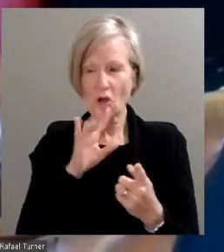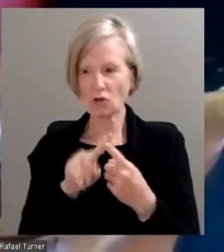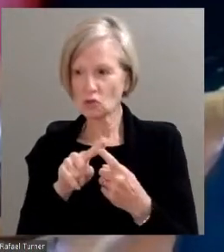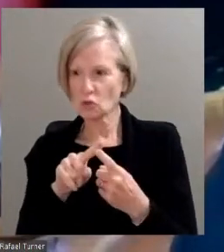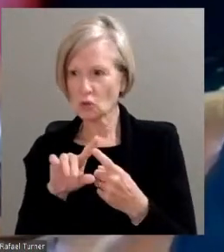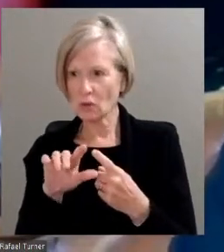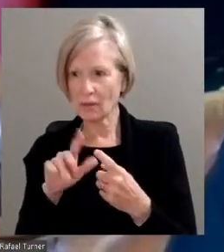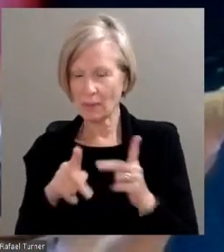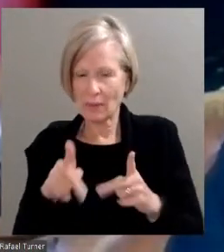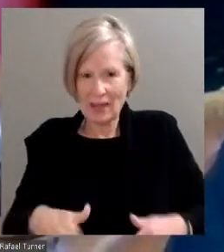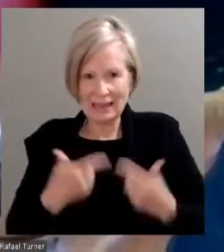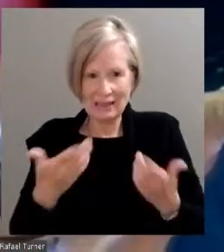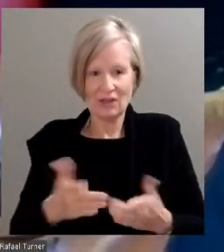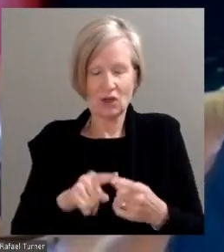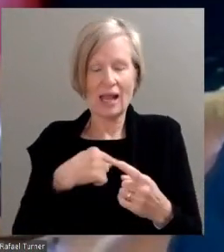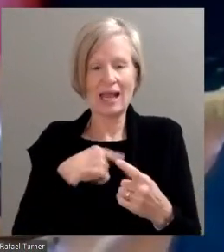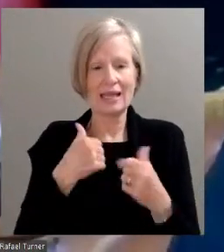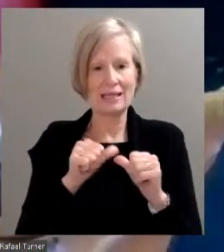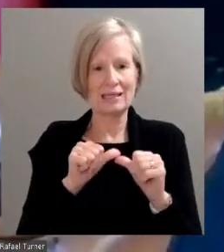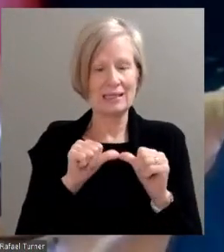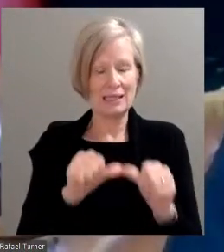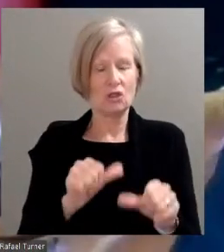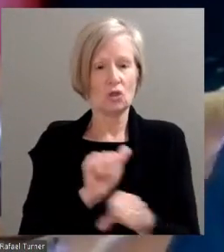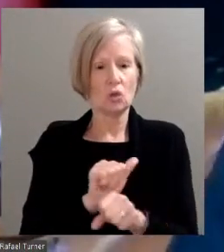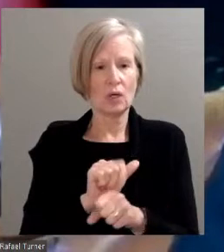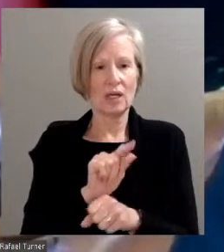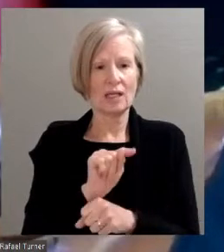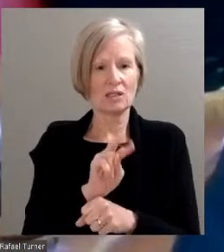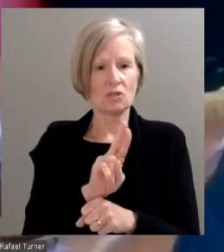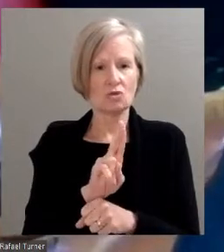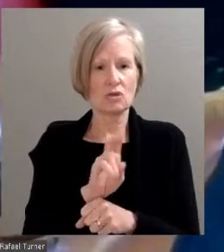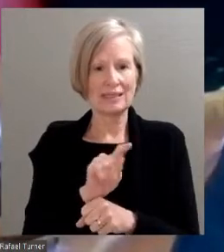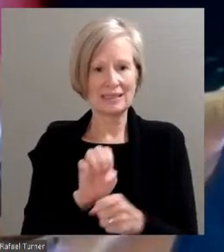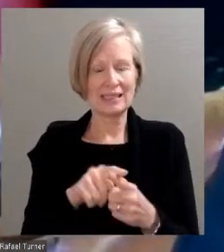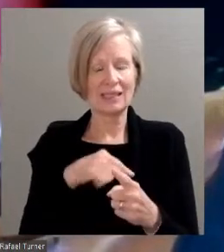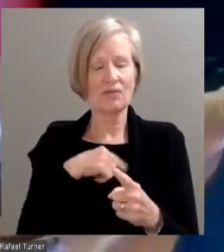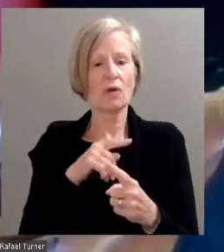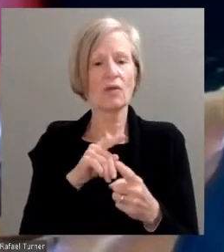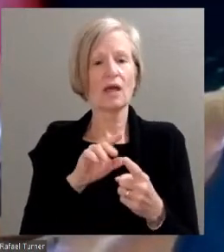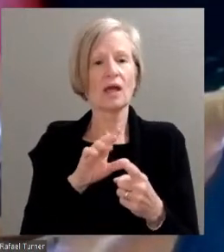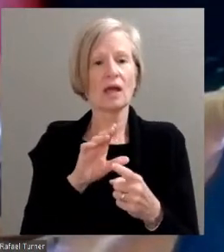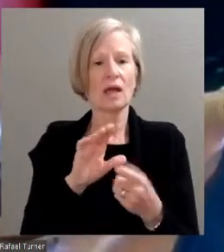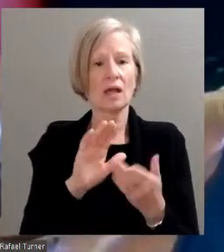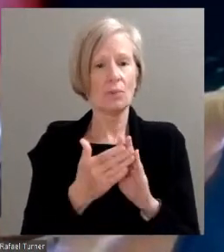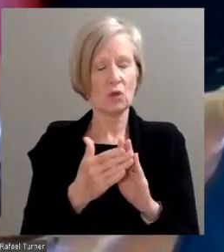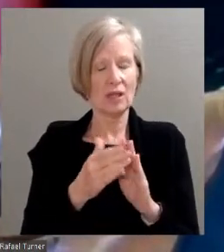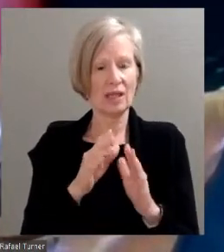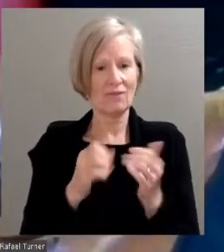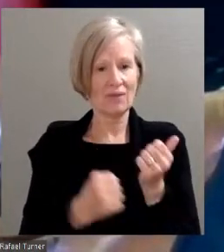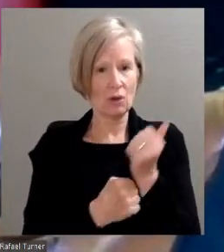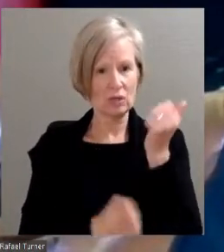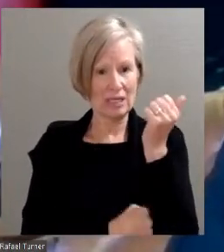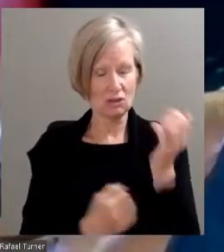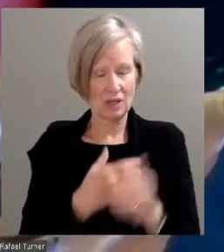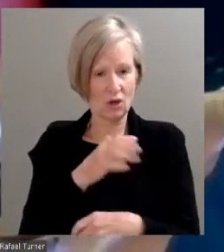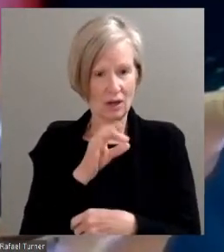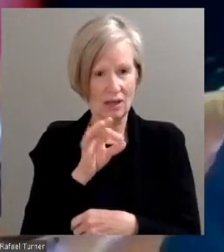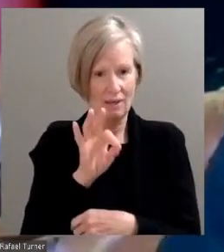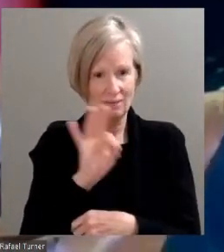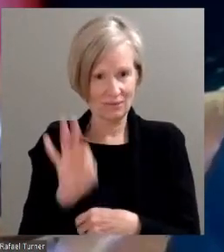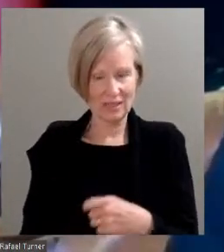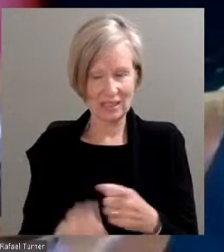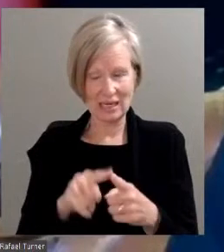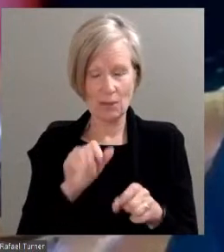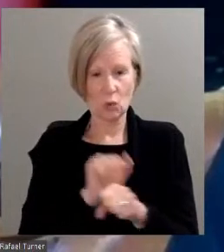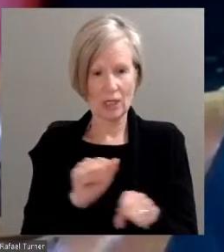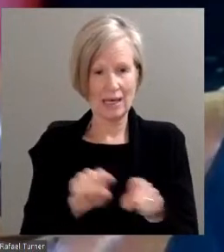as a as a trustee for the Community Foundation of Greater Flint, where I am working as a